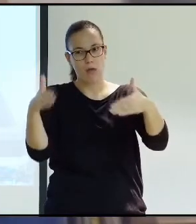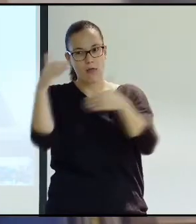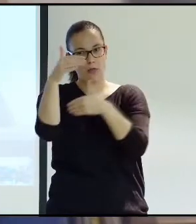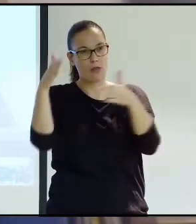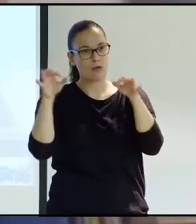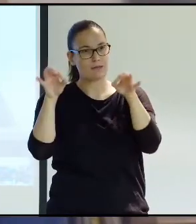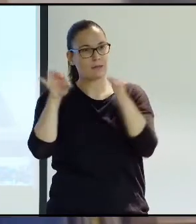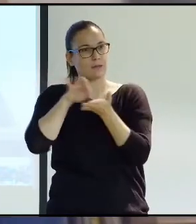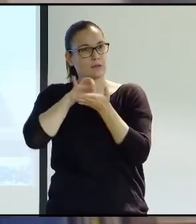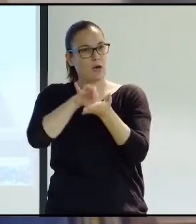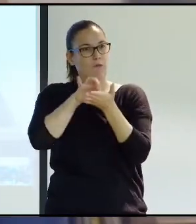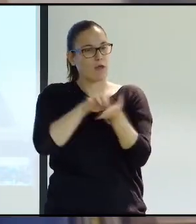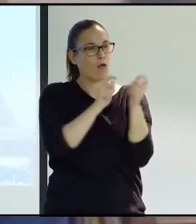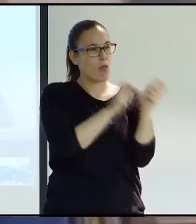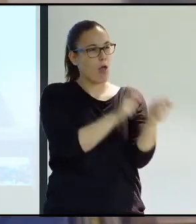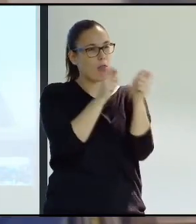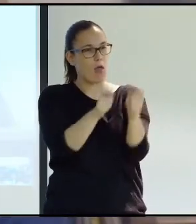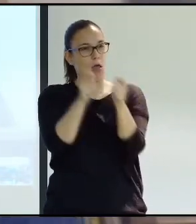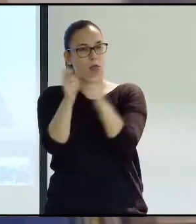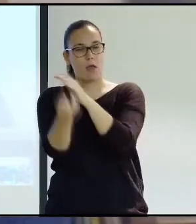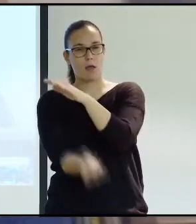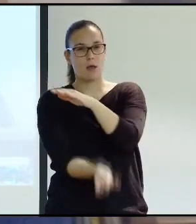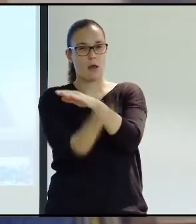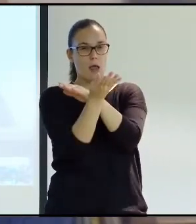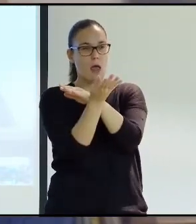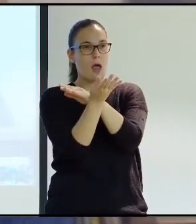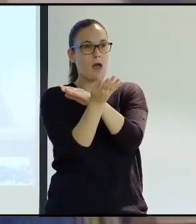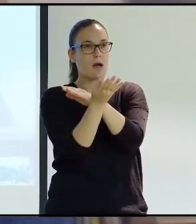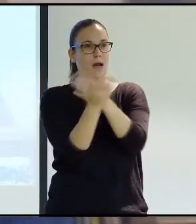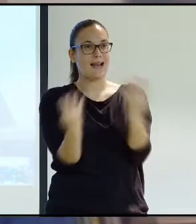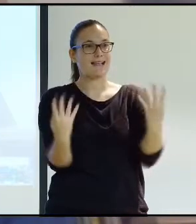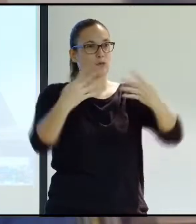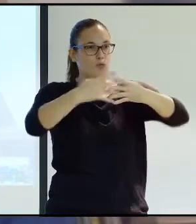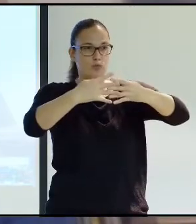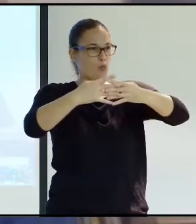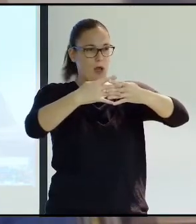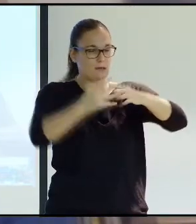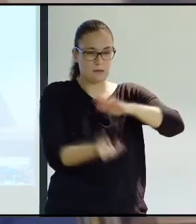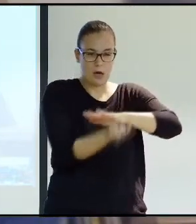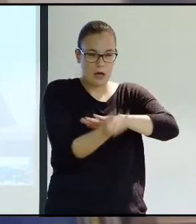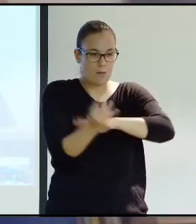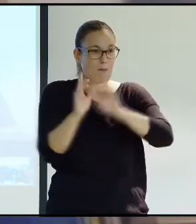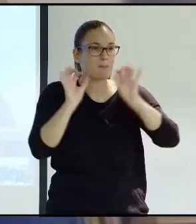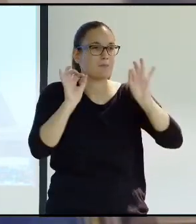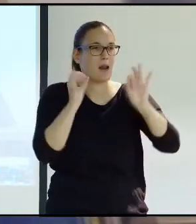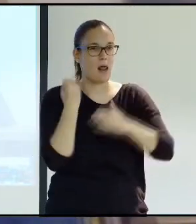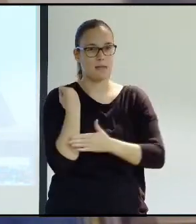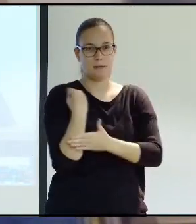that provide services to users have established